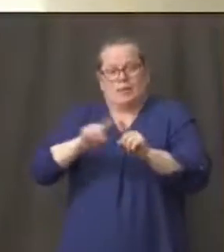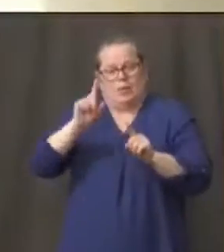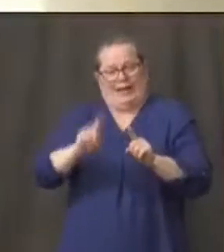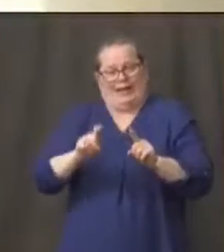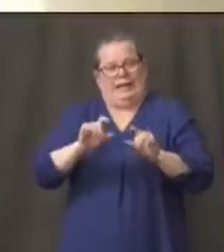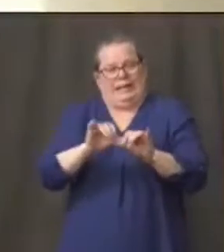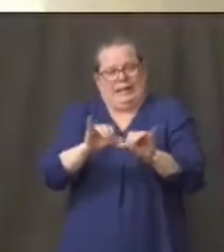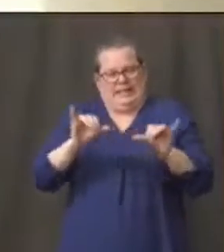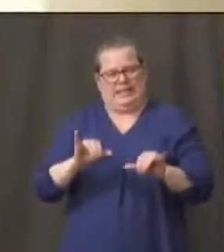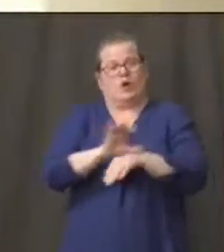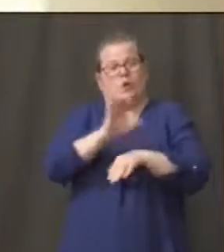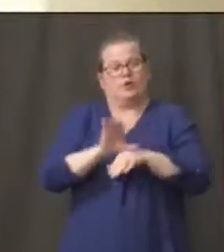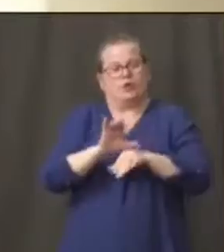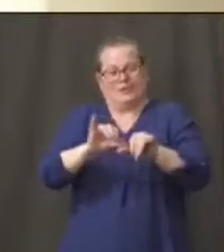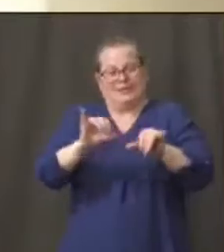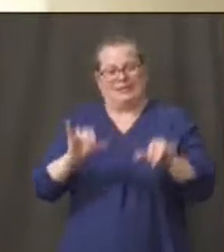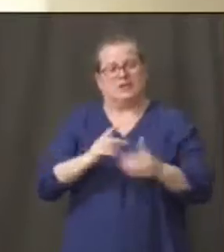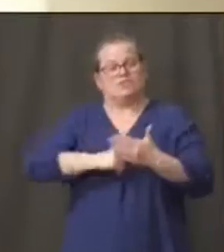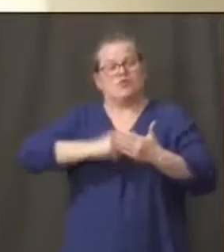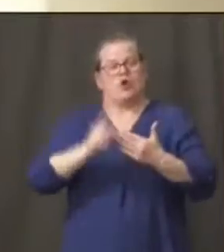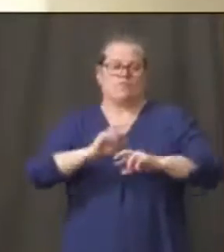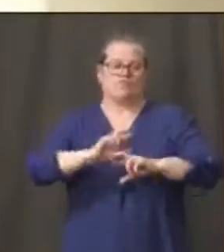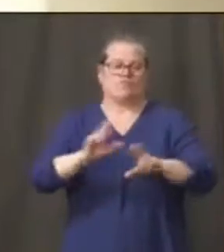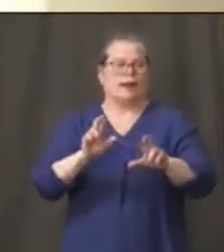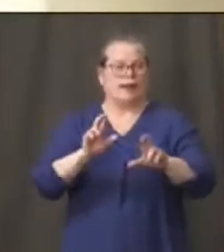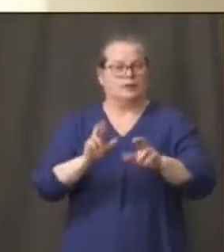move along next to fox 61.